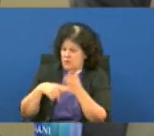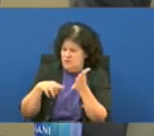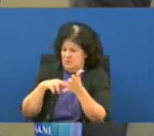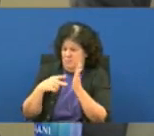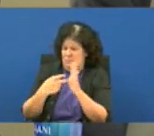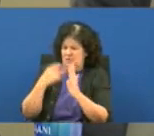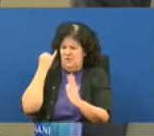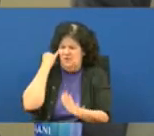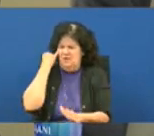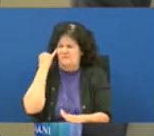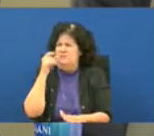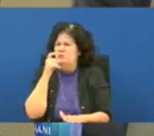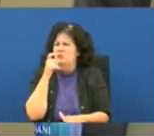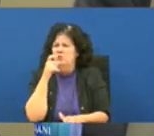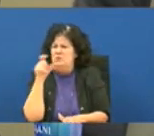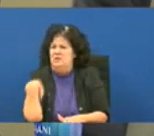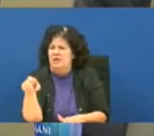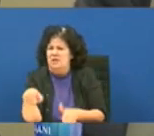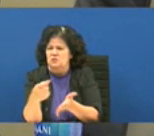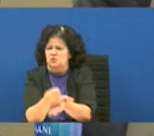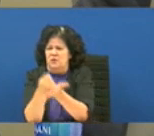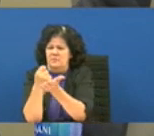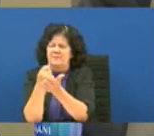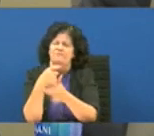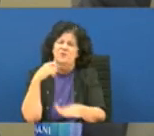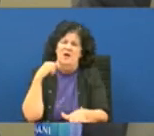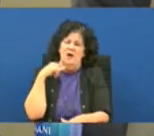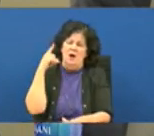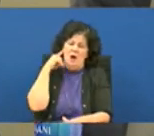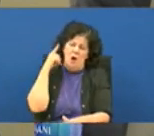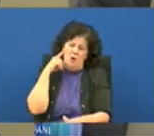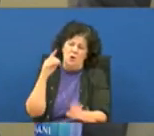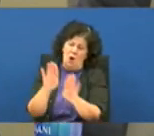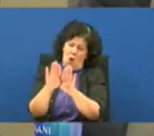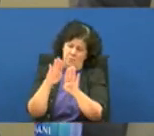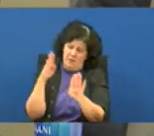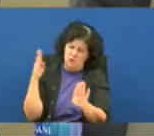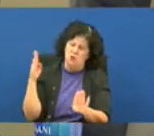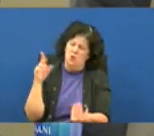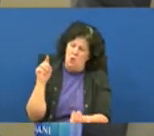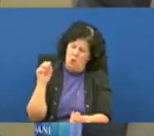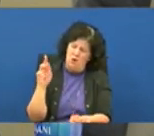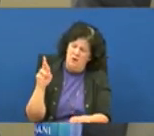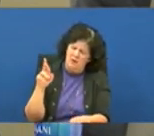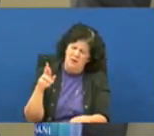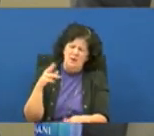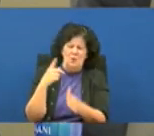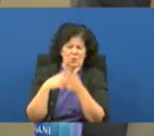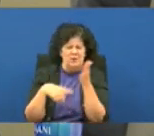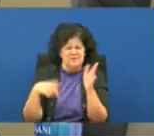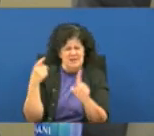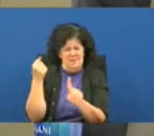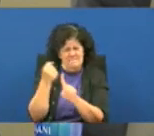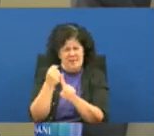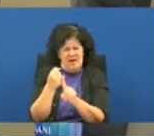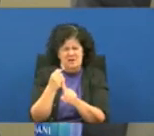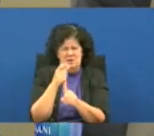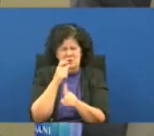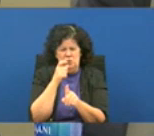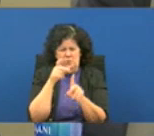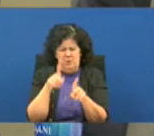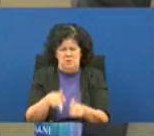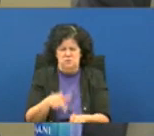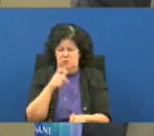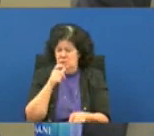for somebody that you really need to treat because i heard open door and answer my question but i thought about what is the impact of somebody who needs to be